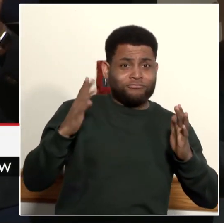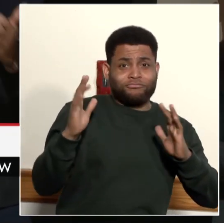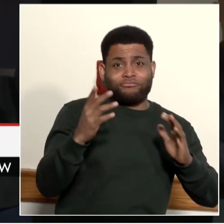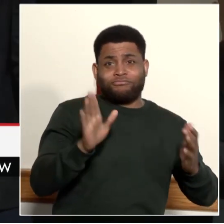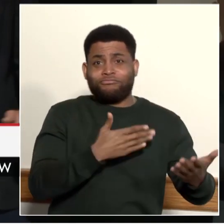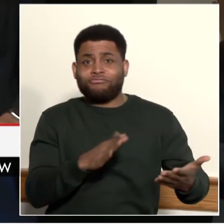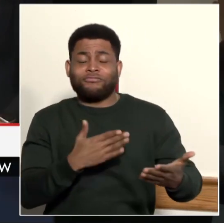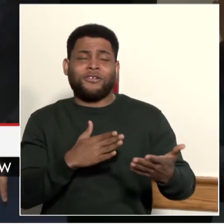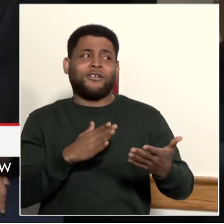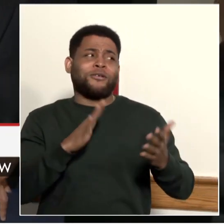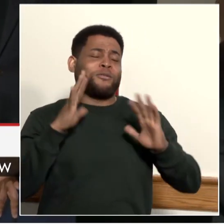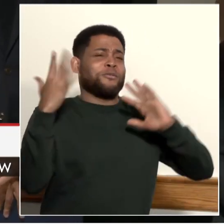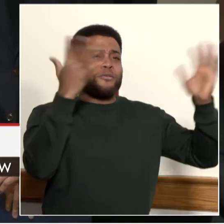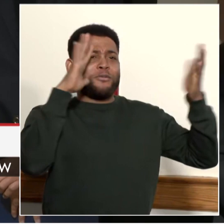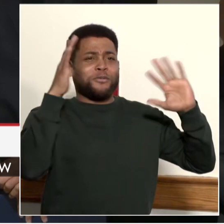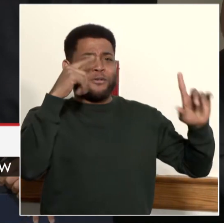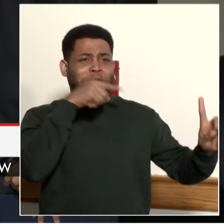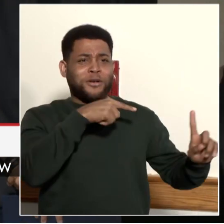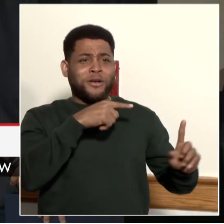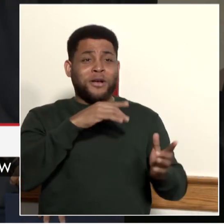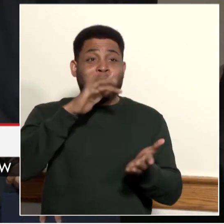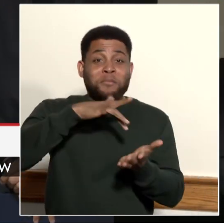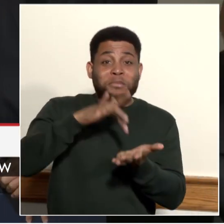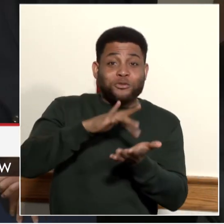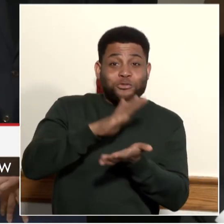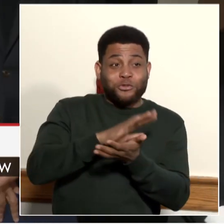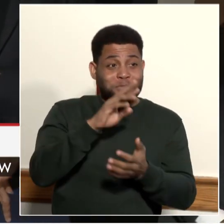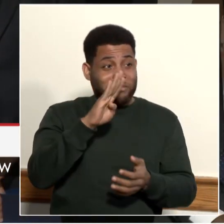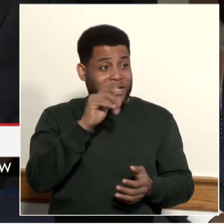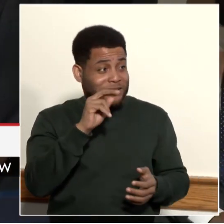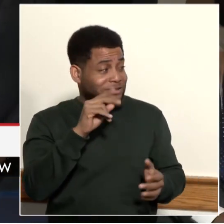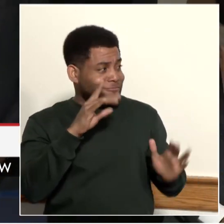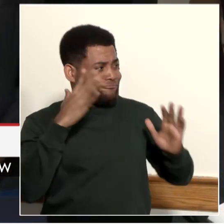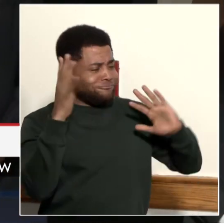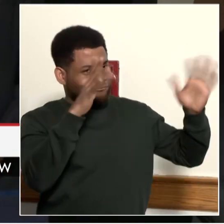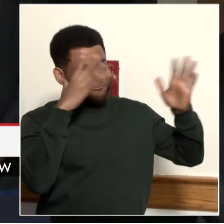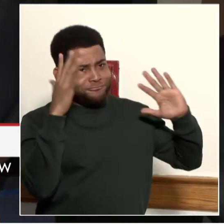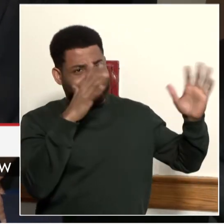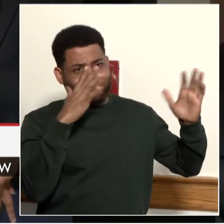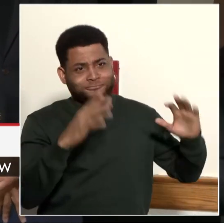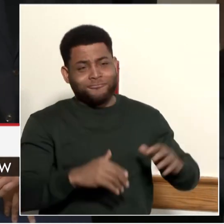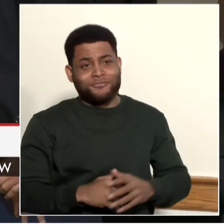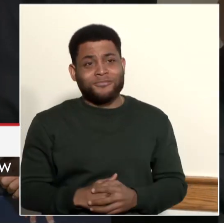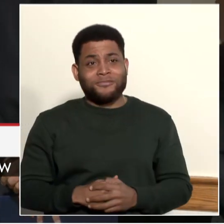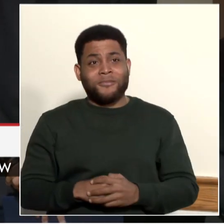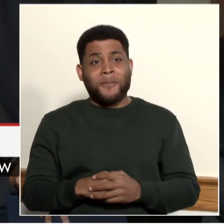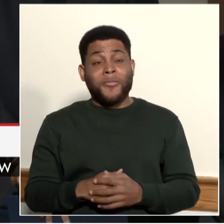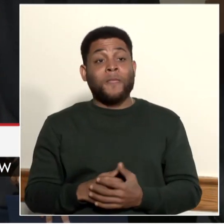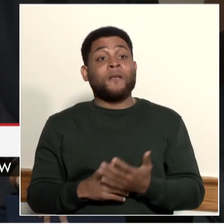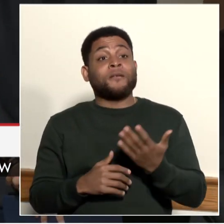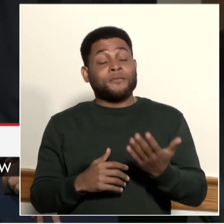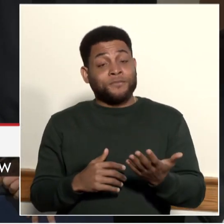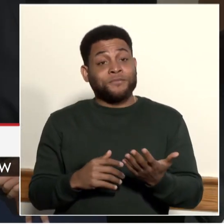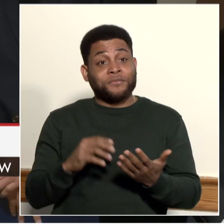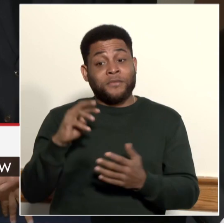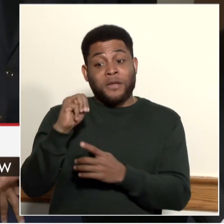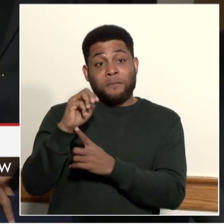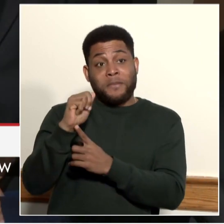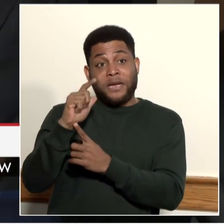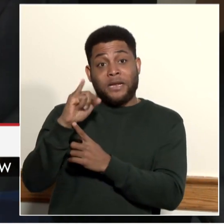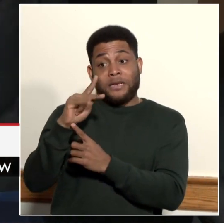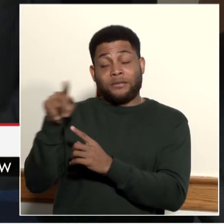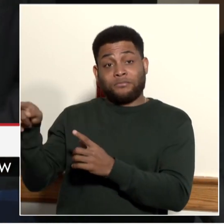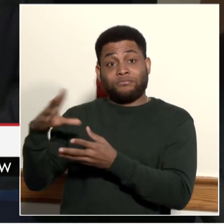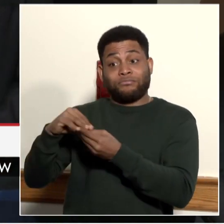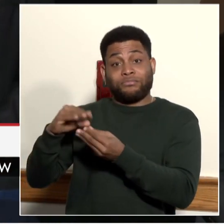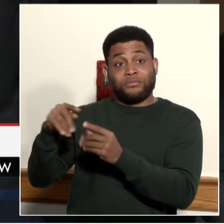a band. So, uh, Malik says something great. Uh, and he said, you're going to land where you're supposed